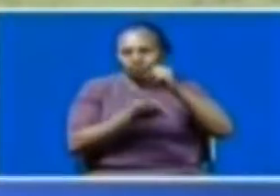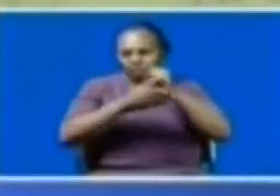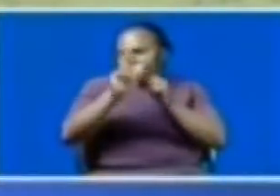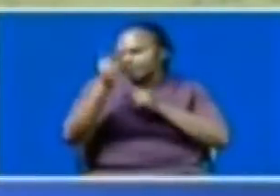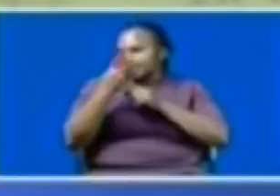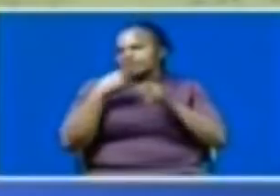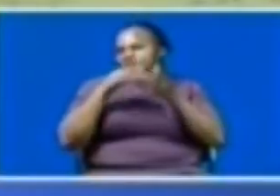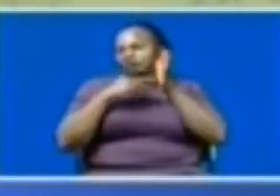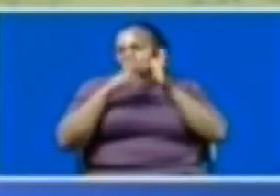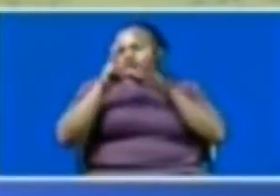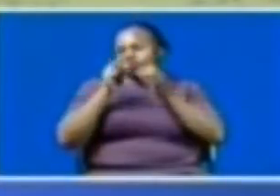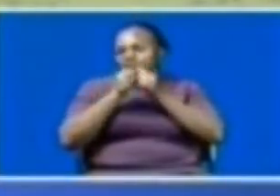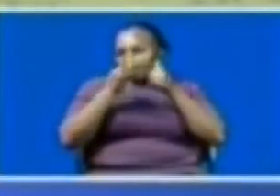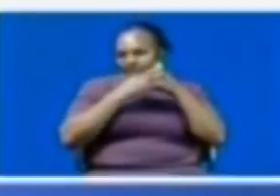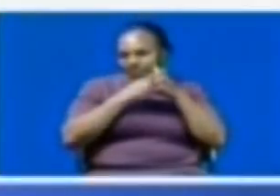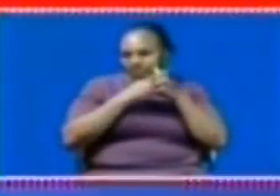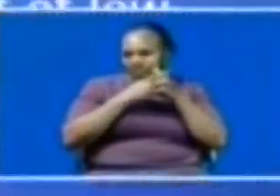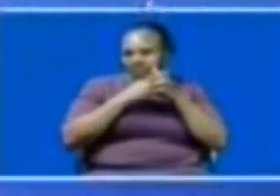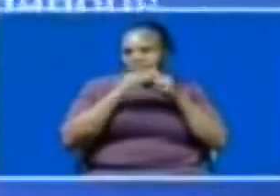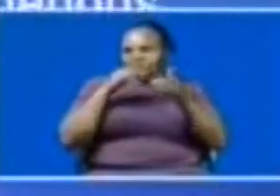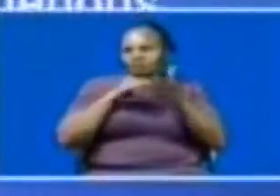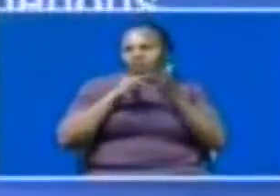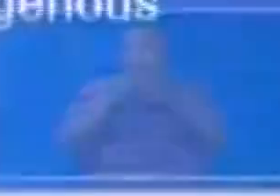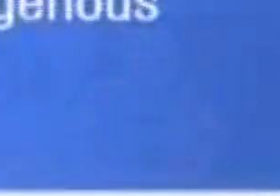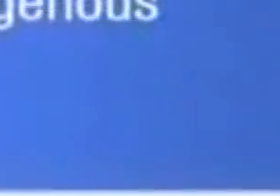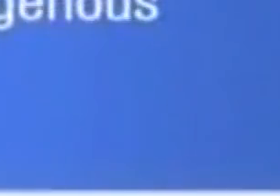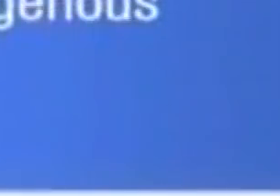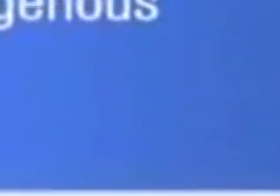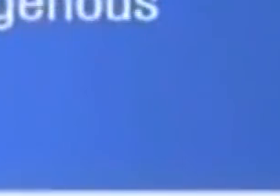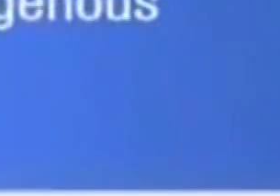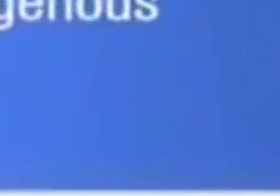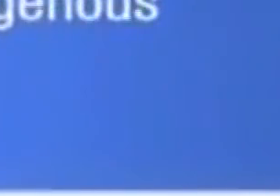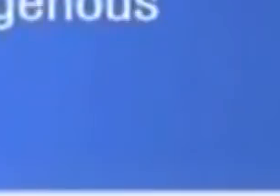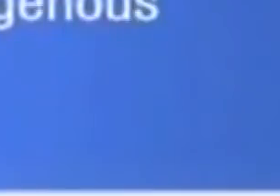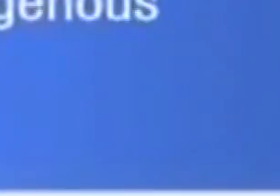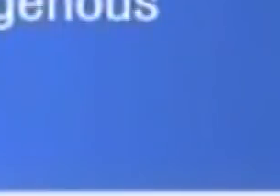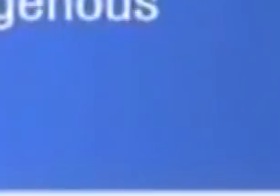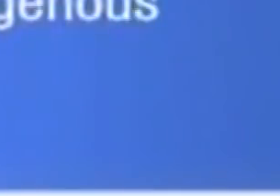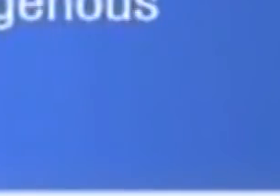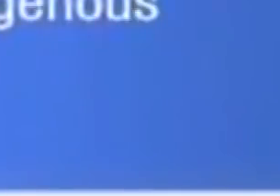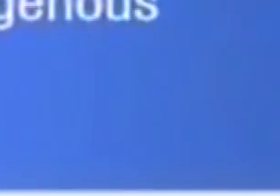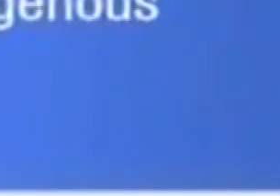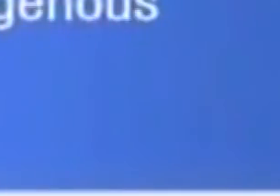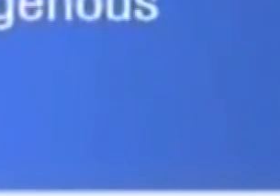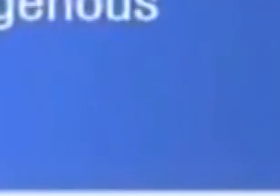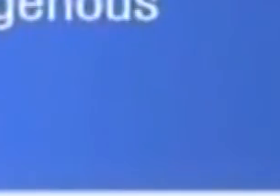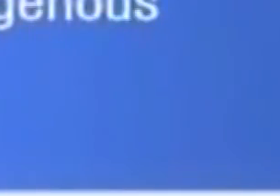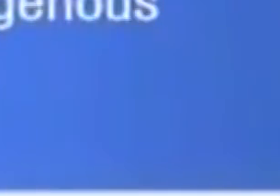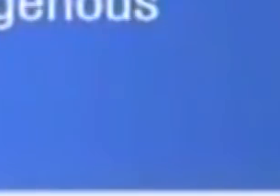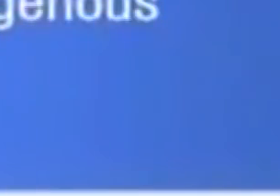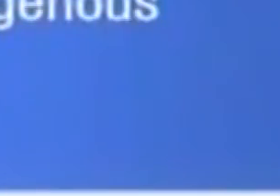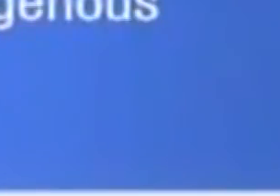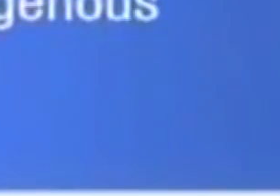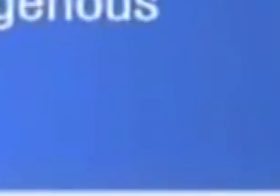Kenya in early 2018 faulted PELIS for leading to the establishment of low-standard forest plantations and illegal